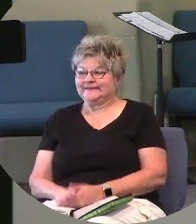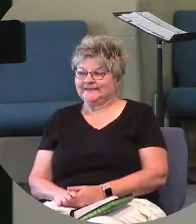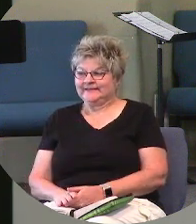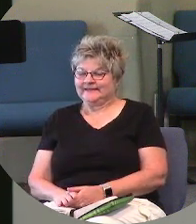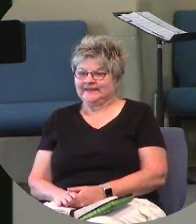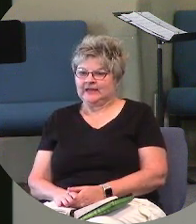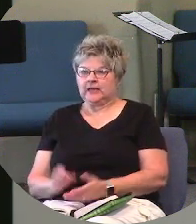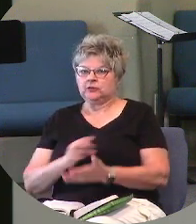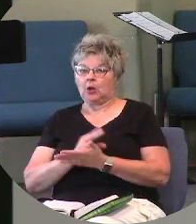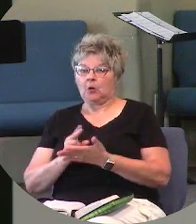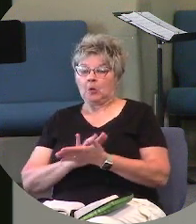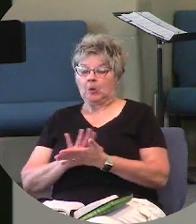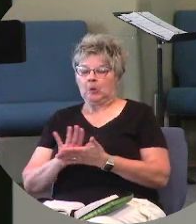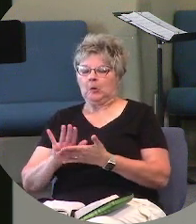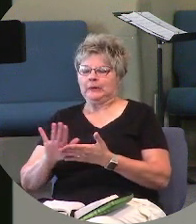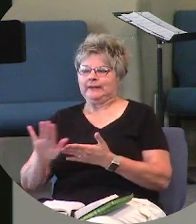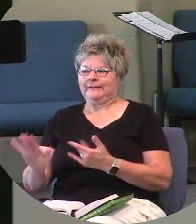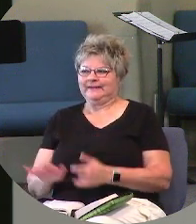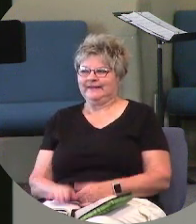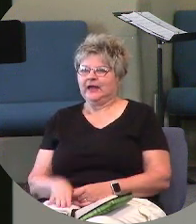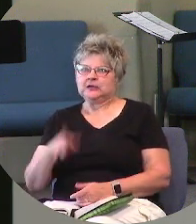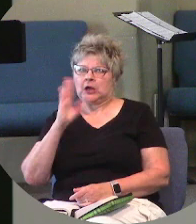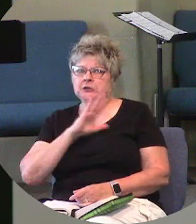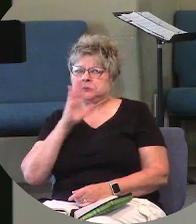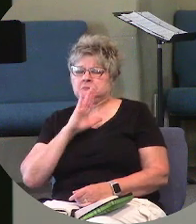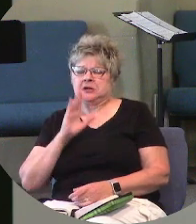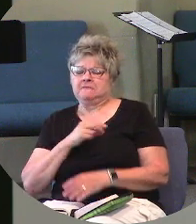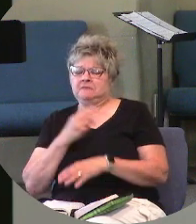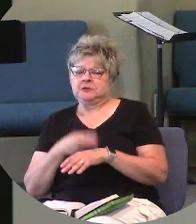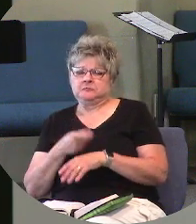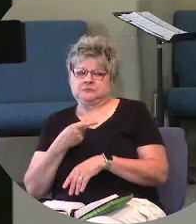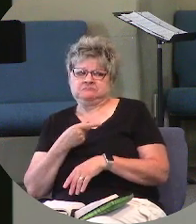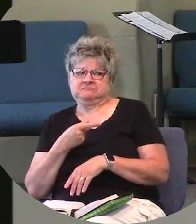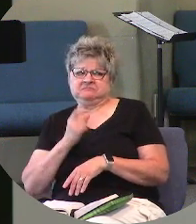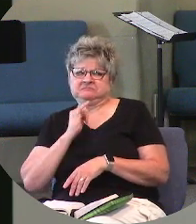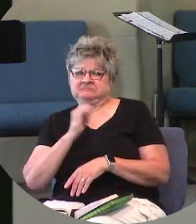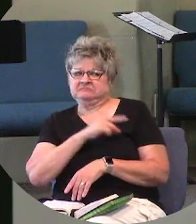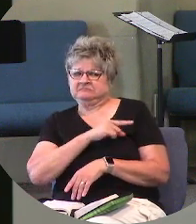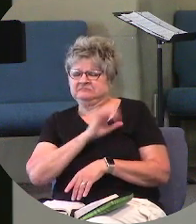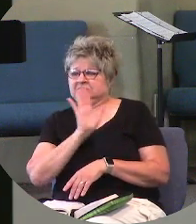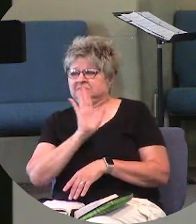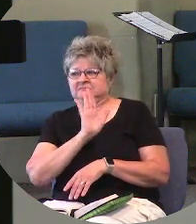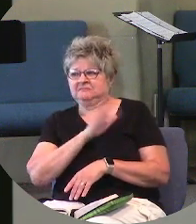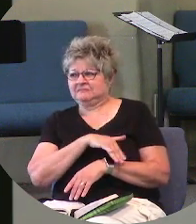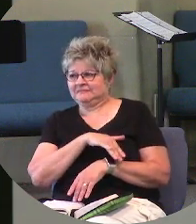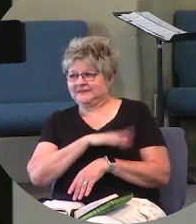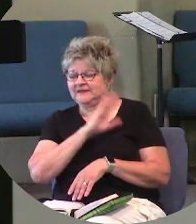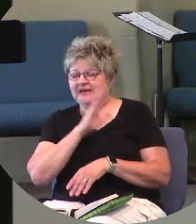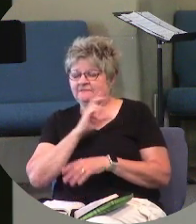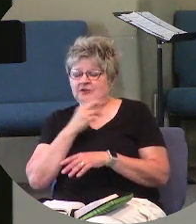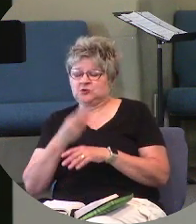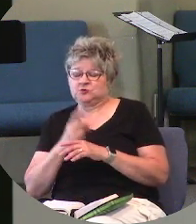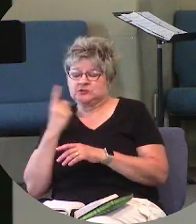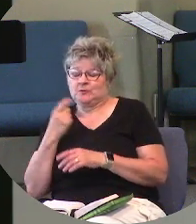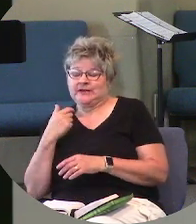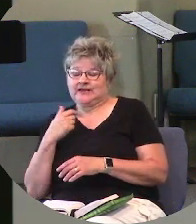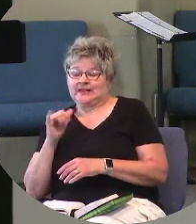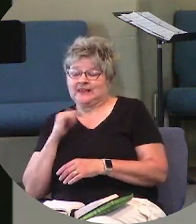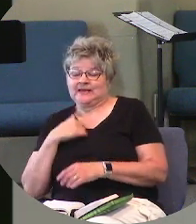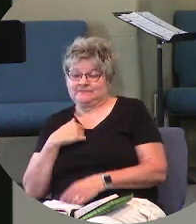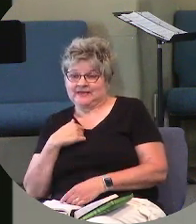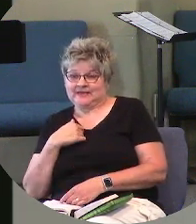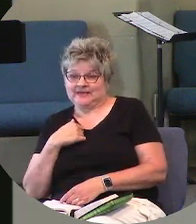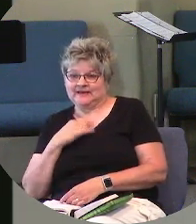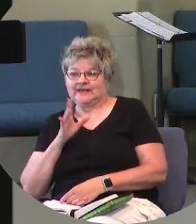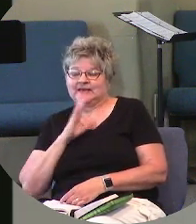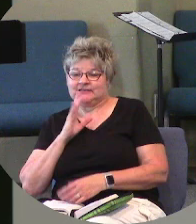and the holy. God, you'd never use someone like that. You'd never use someone like me. Well, let me just remind you, he